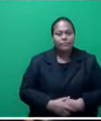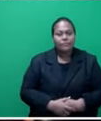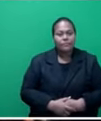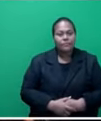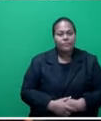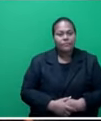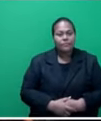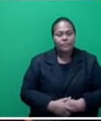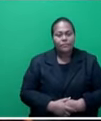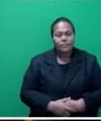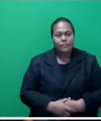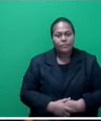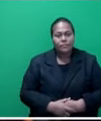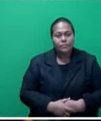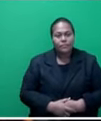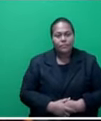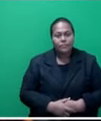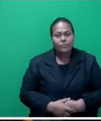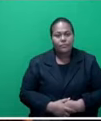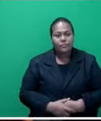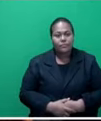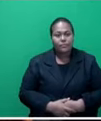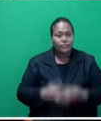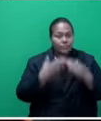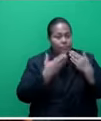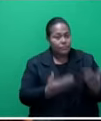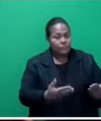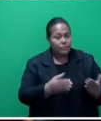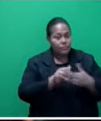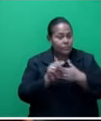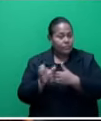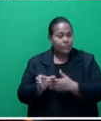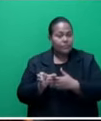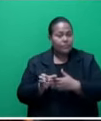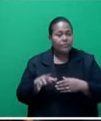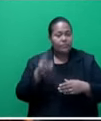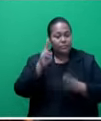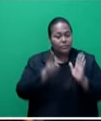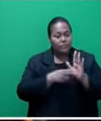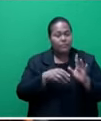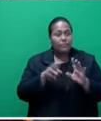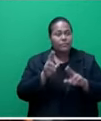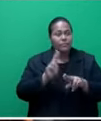I thank the leader of the National Federation Party for his contribution to the debate.